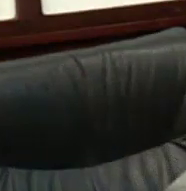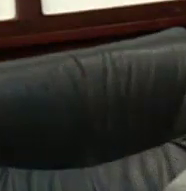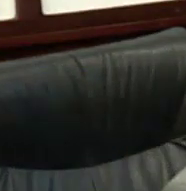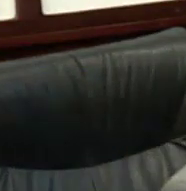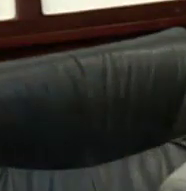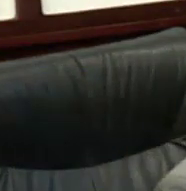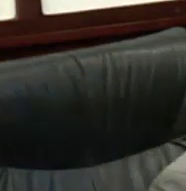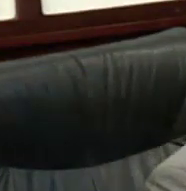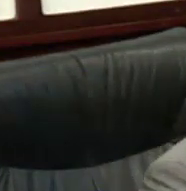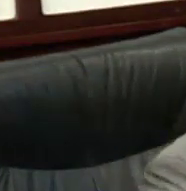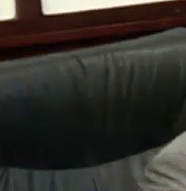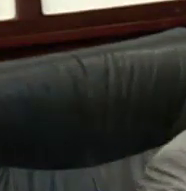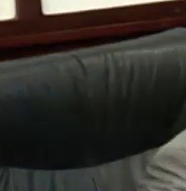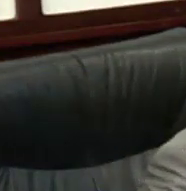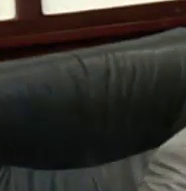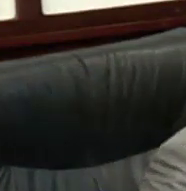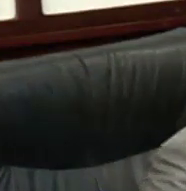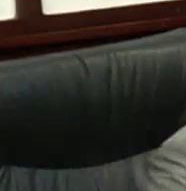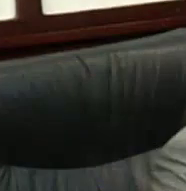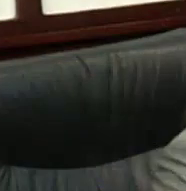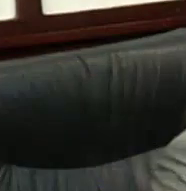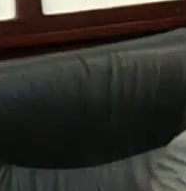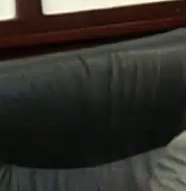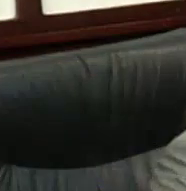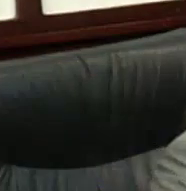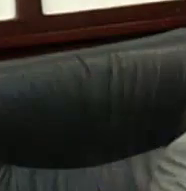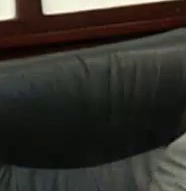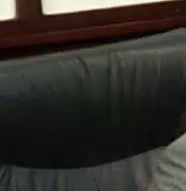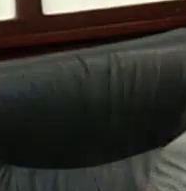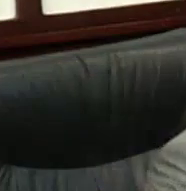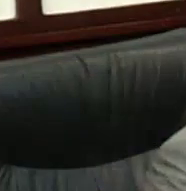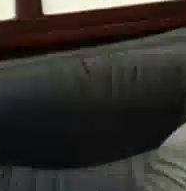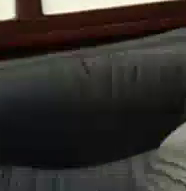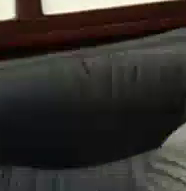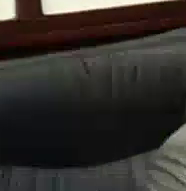estimates of recurrent expenditure for the financial year 2019.